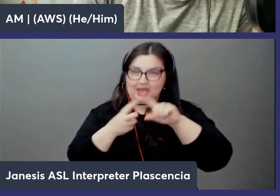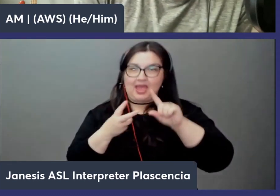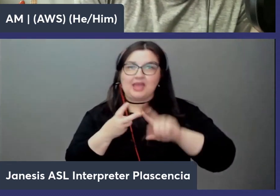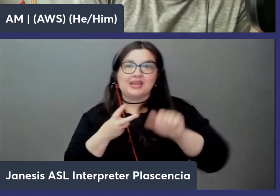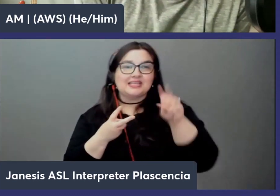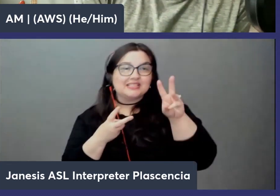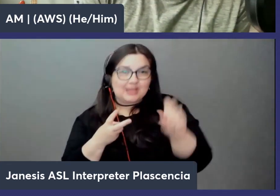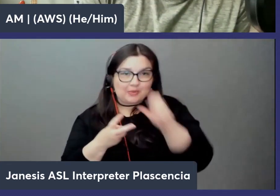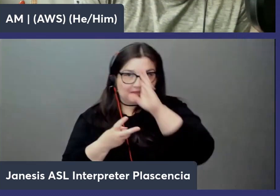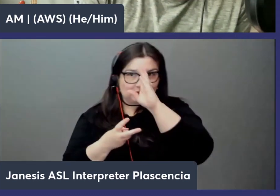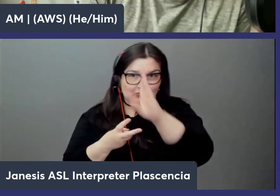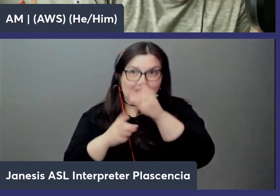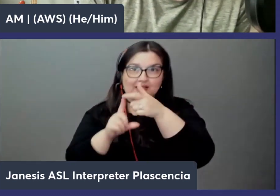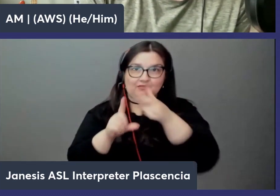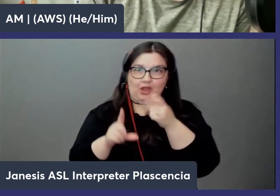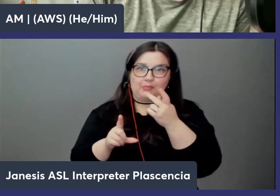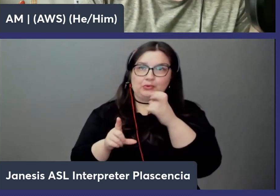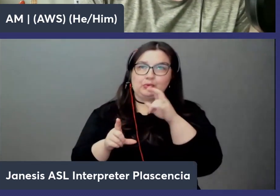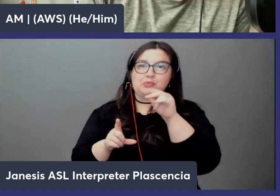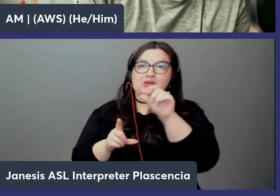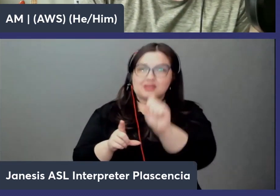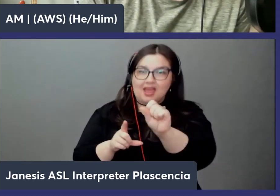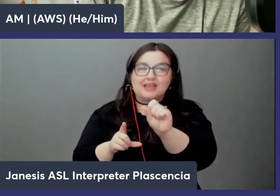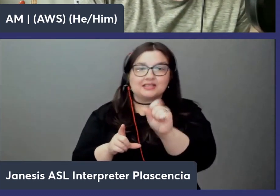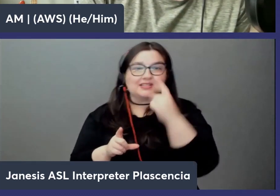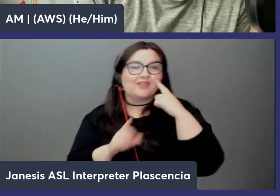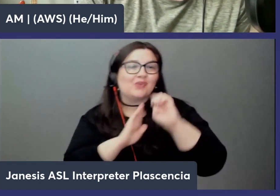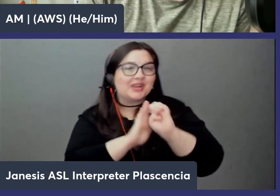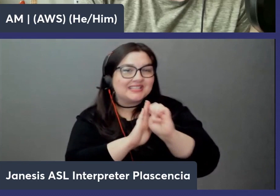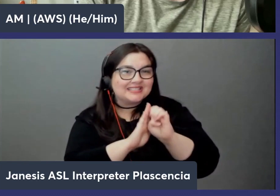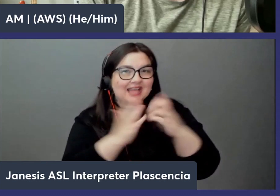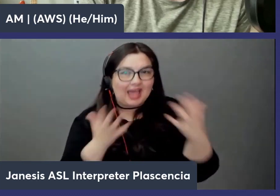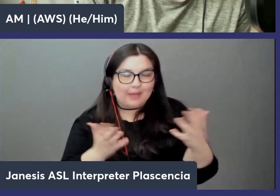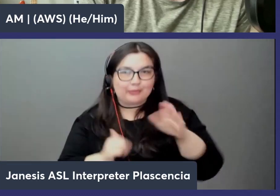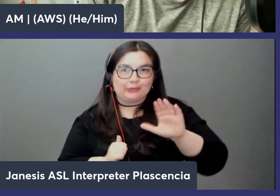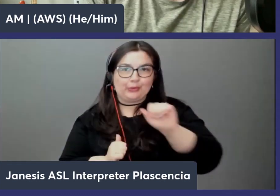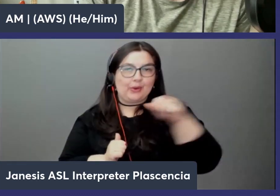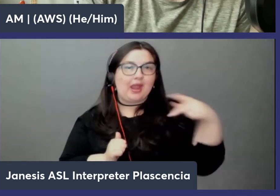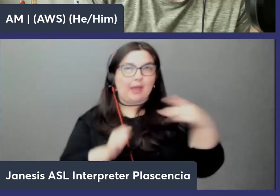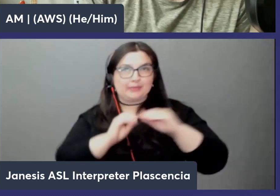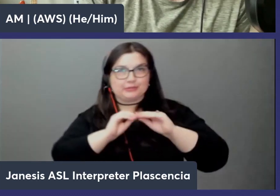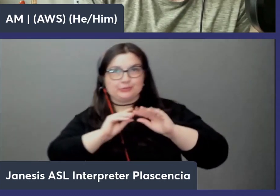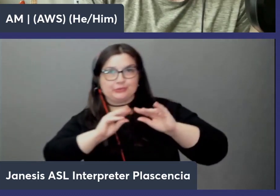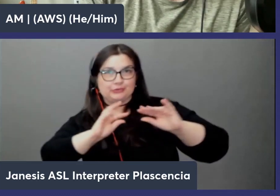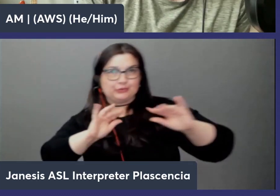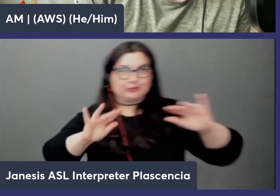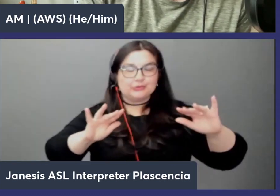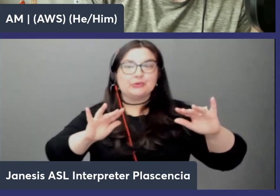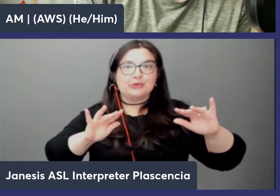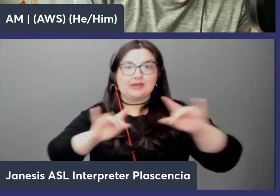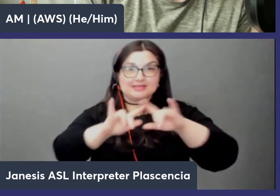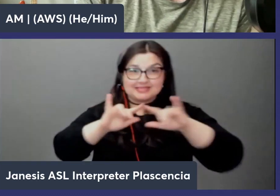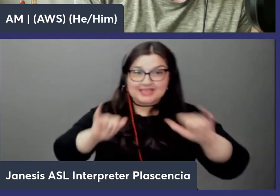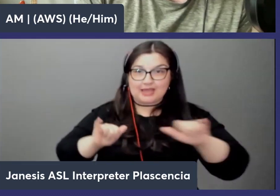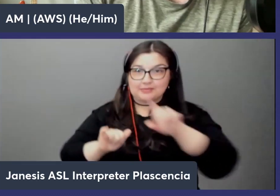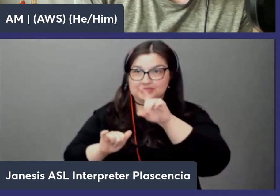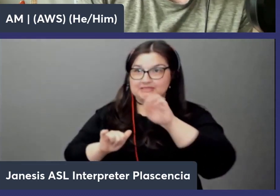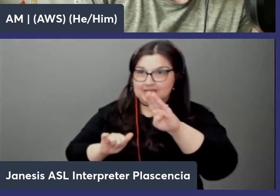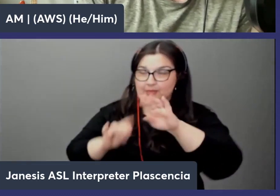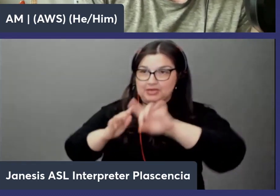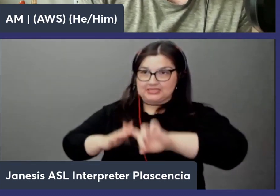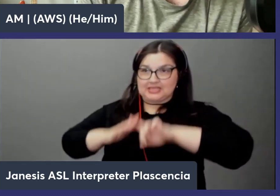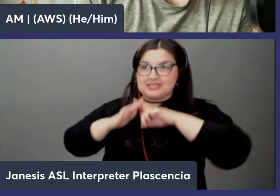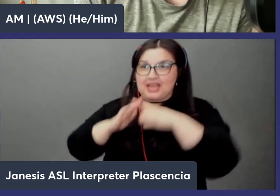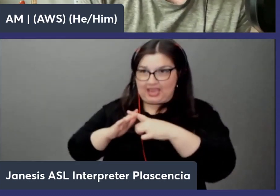directly from kubernetes and so as you're you know for example your application boots up and gets instantiated the same time your database gets instantiated